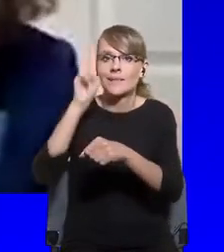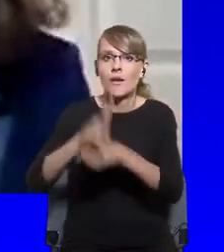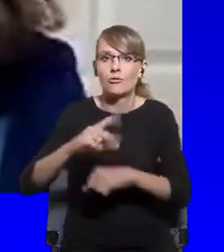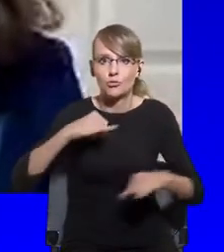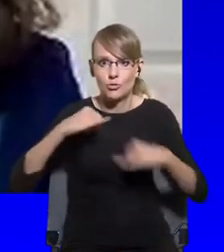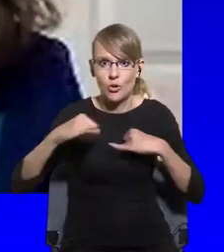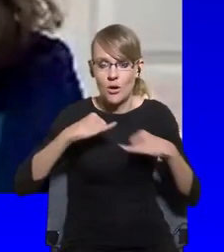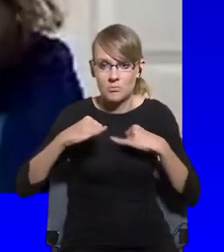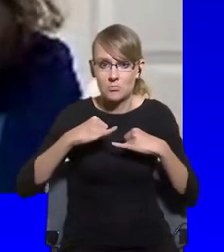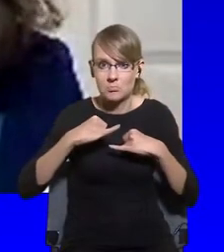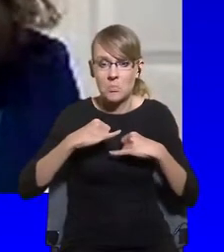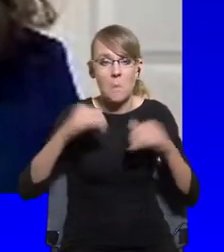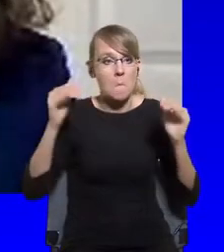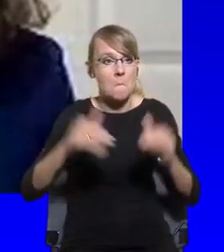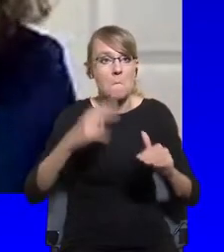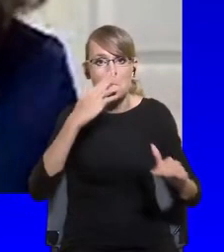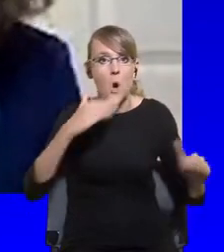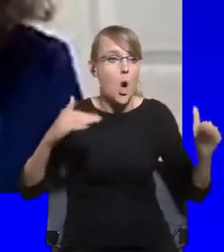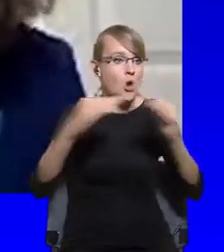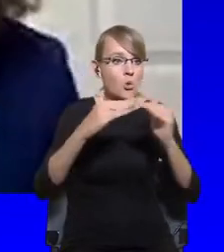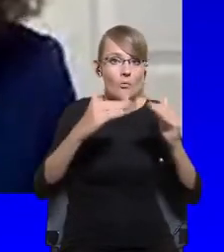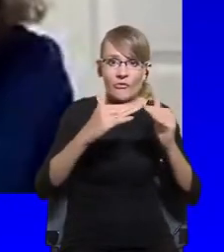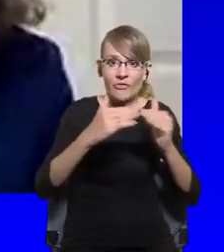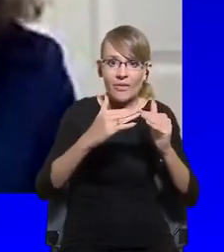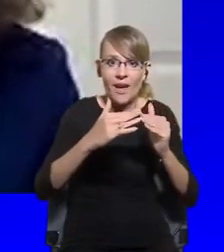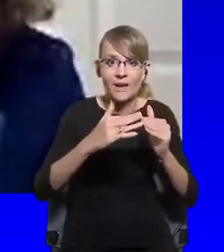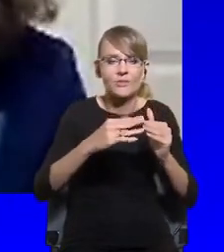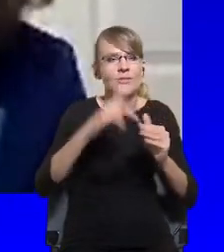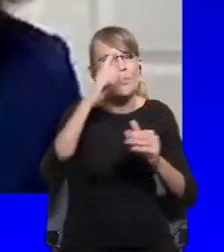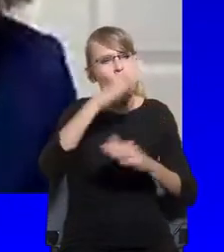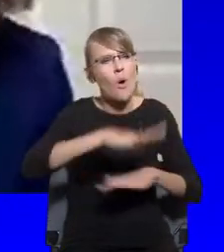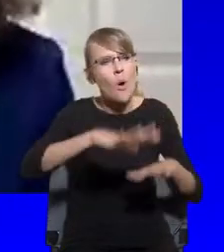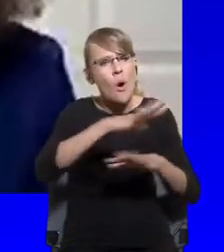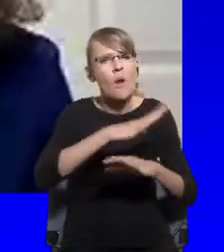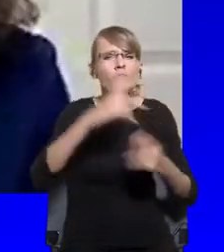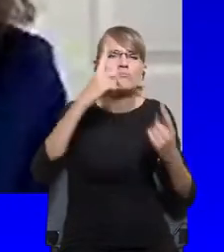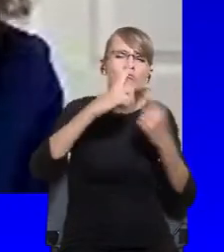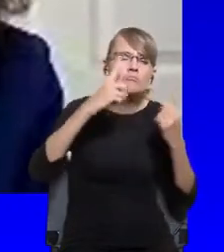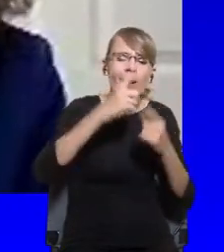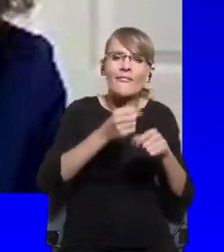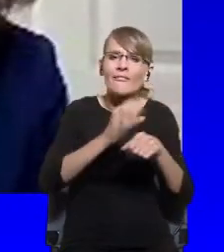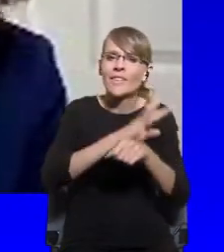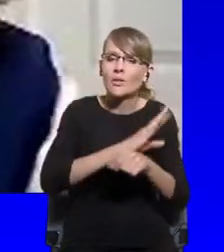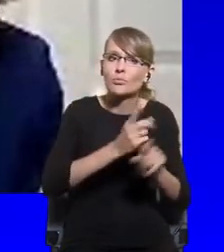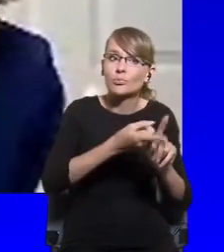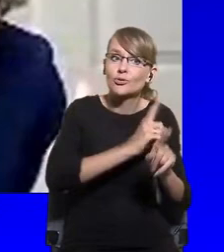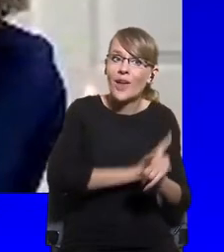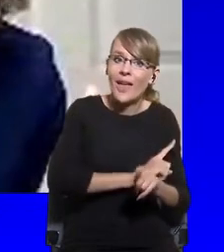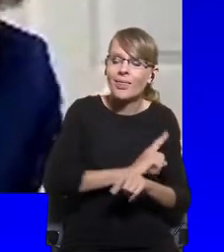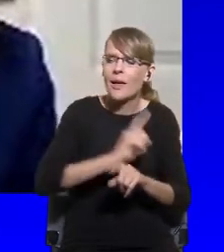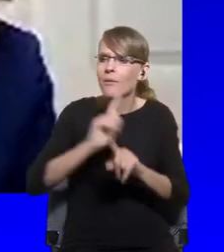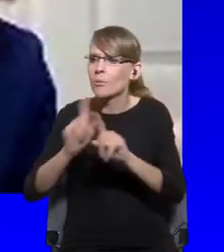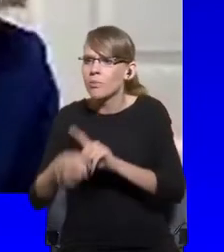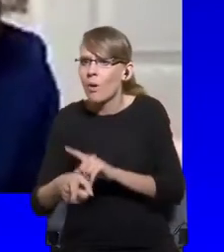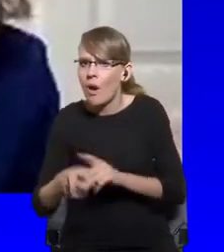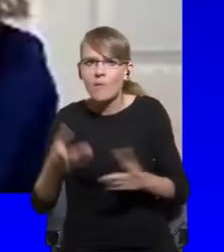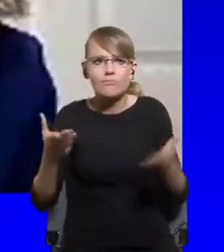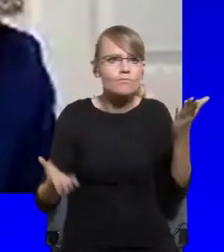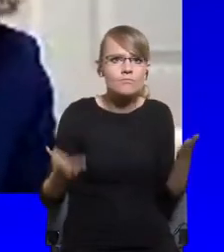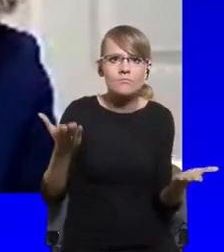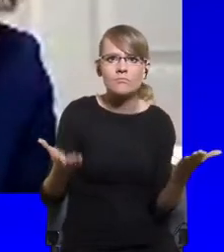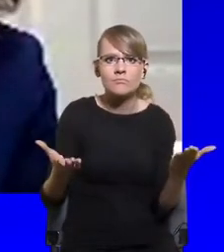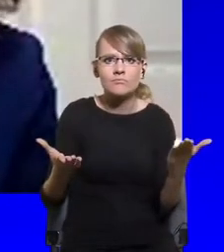positive opinion of Italians about the government, it was around 42%